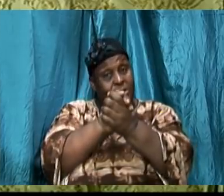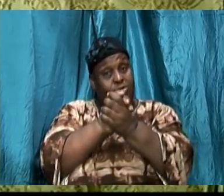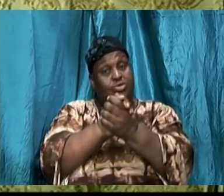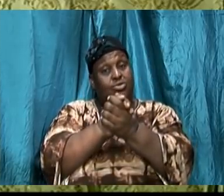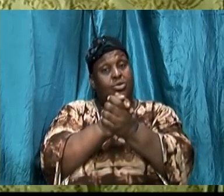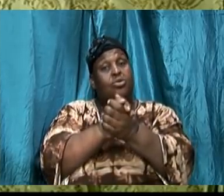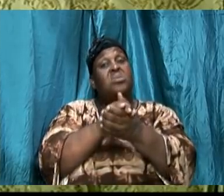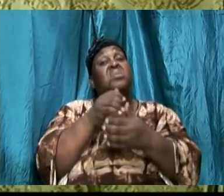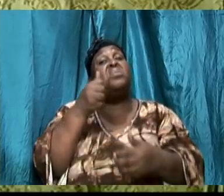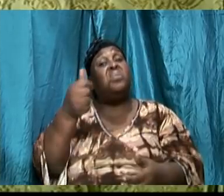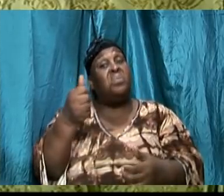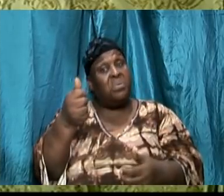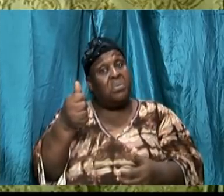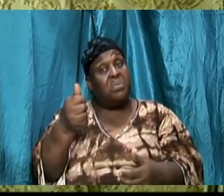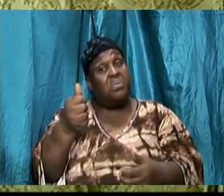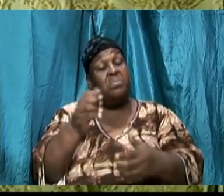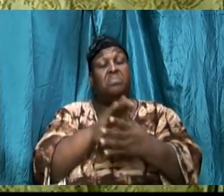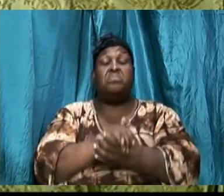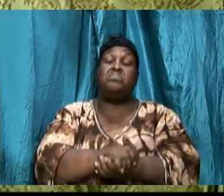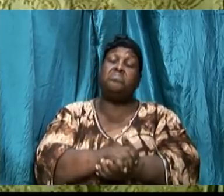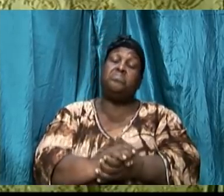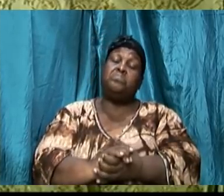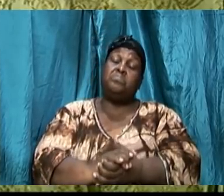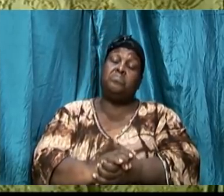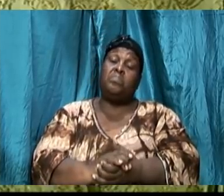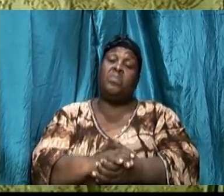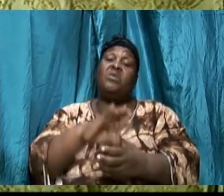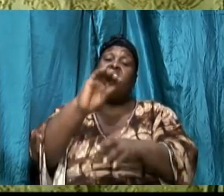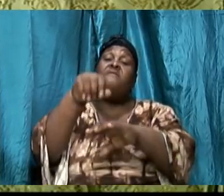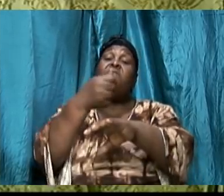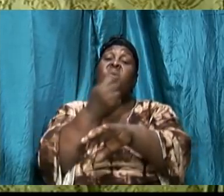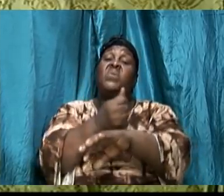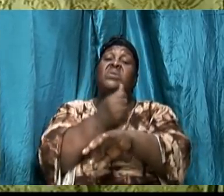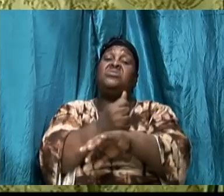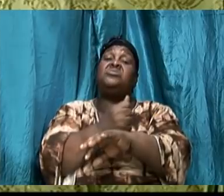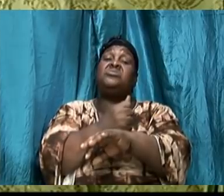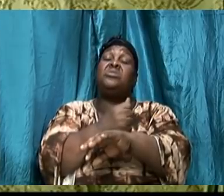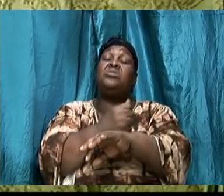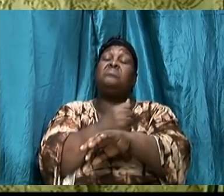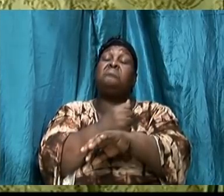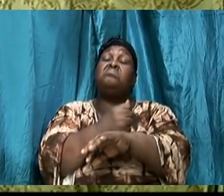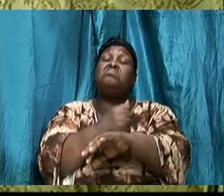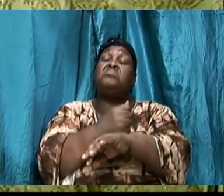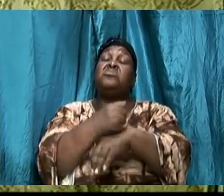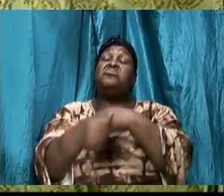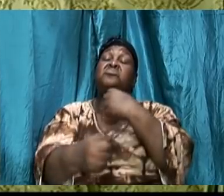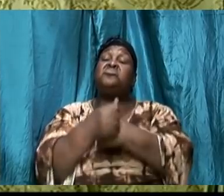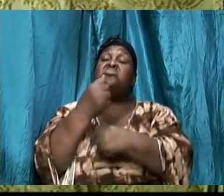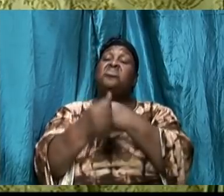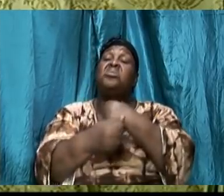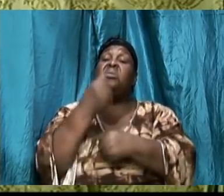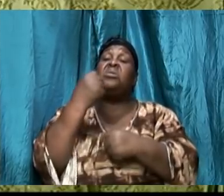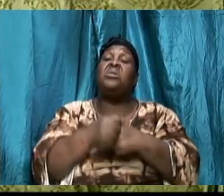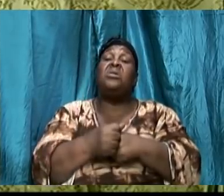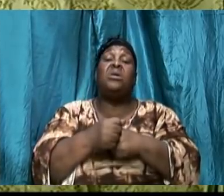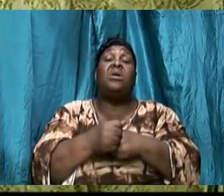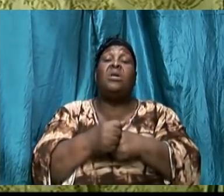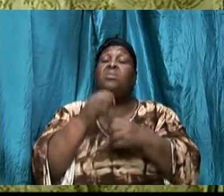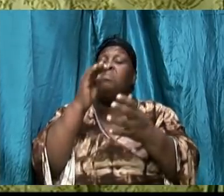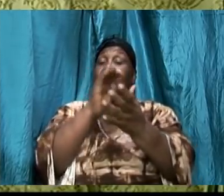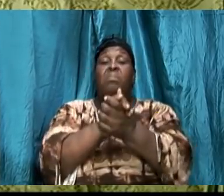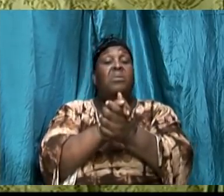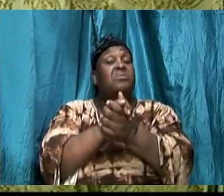break down the foundation will be eroded and the thing will wash away